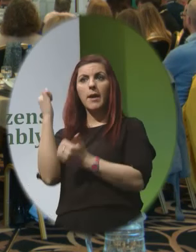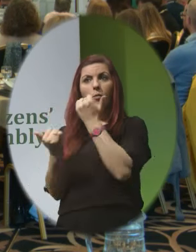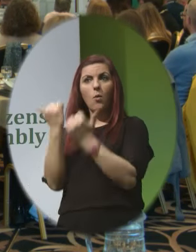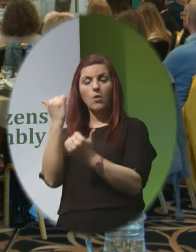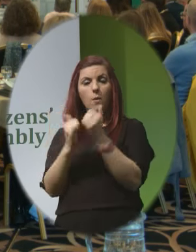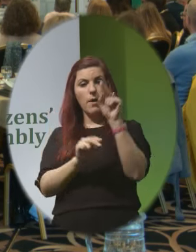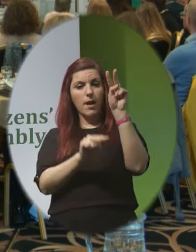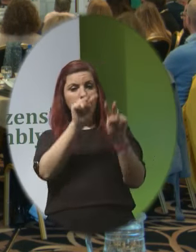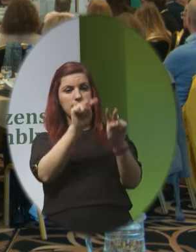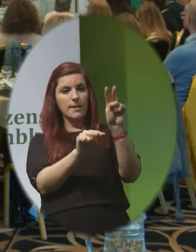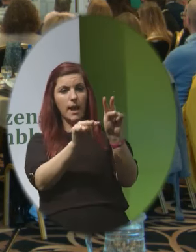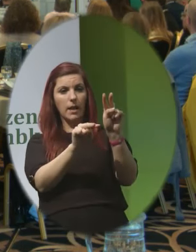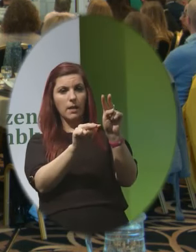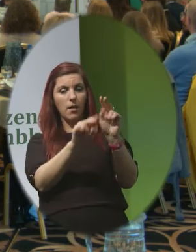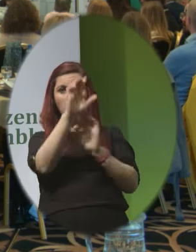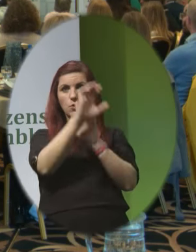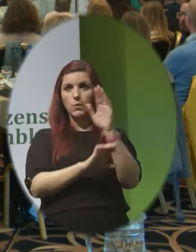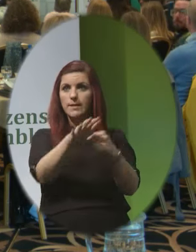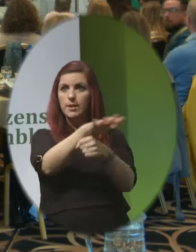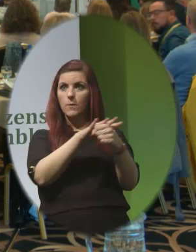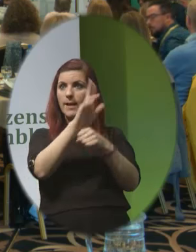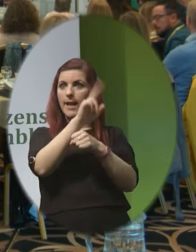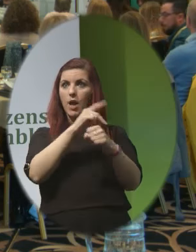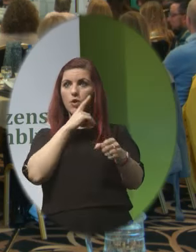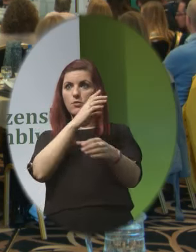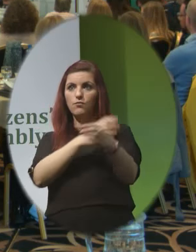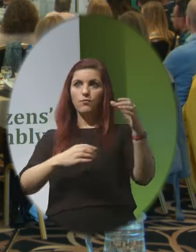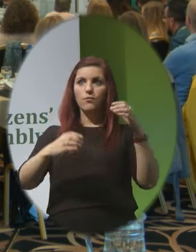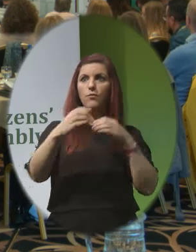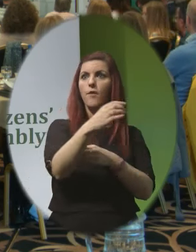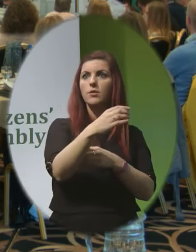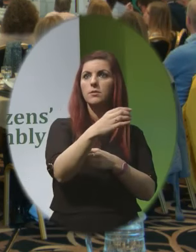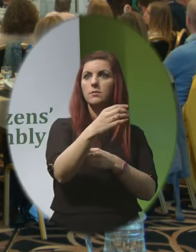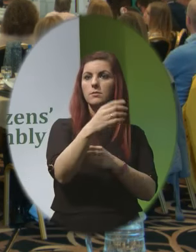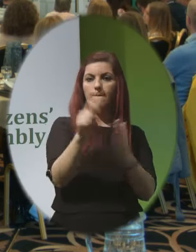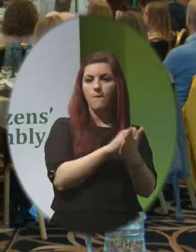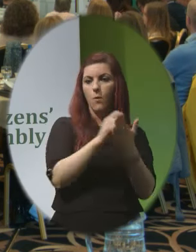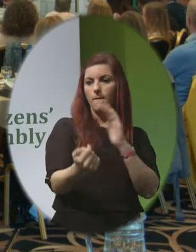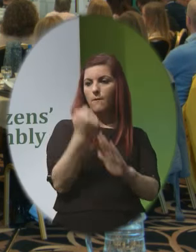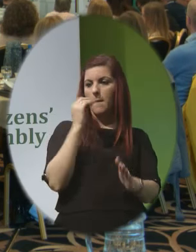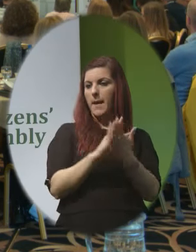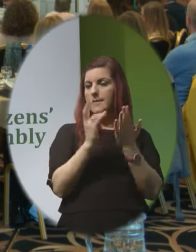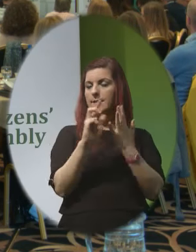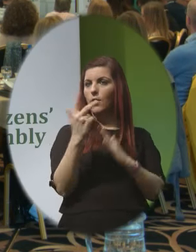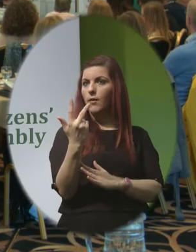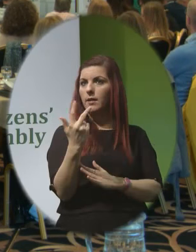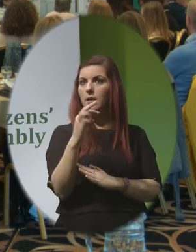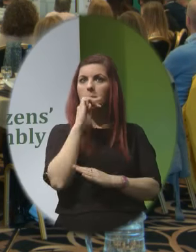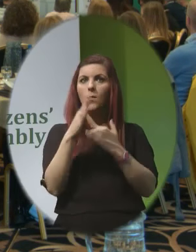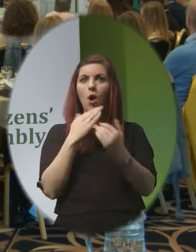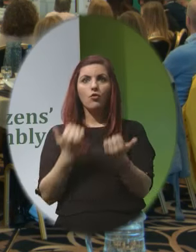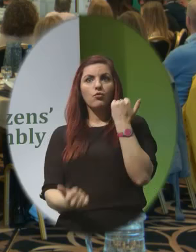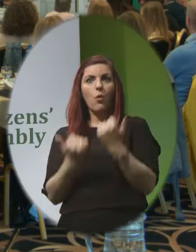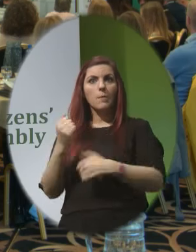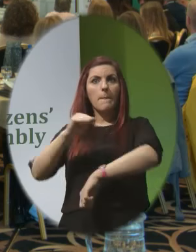constitutional situation Could not simply revert to the 6th of September 1983 Rather the Court would be bound to